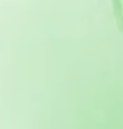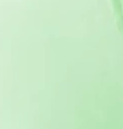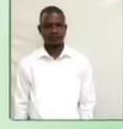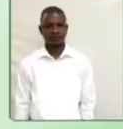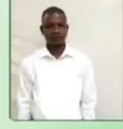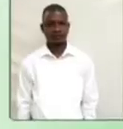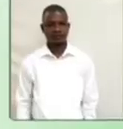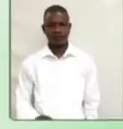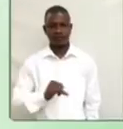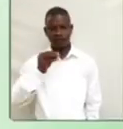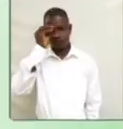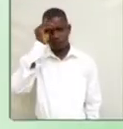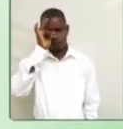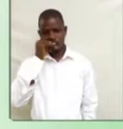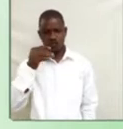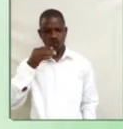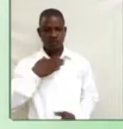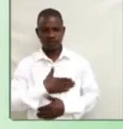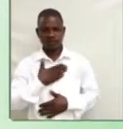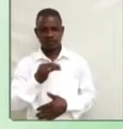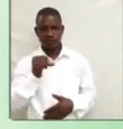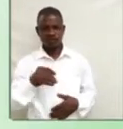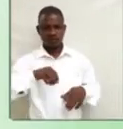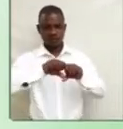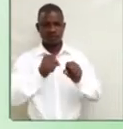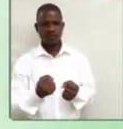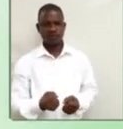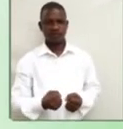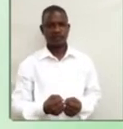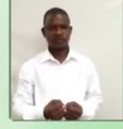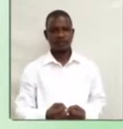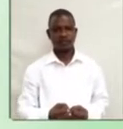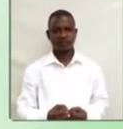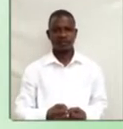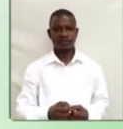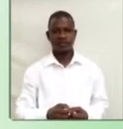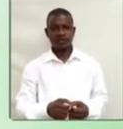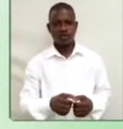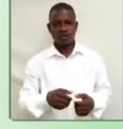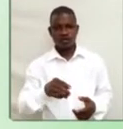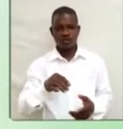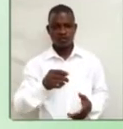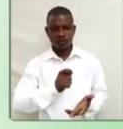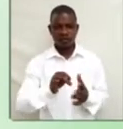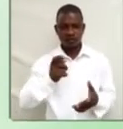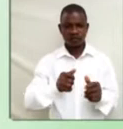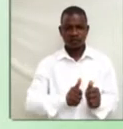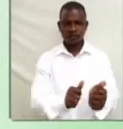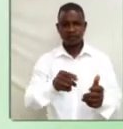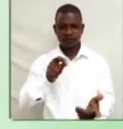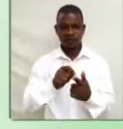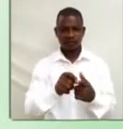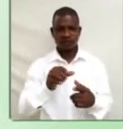I hope you enjoyed your break. Pronounce the following words. C